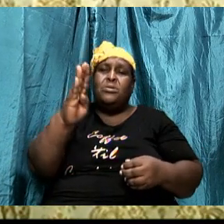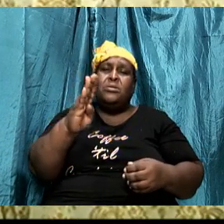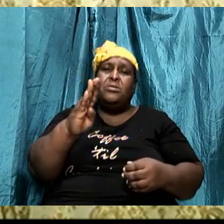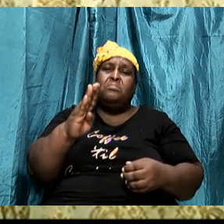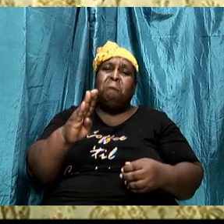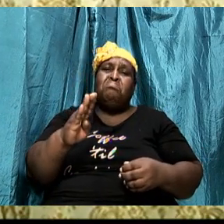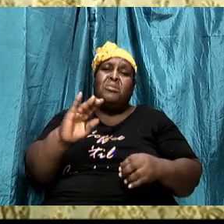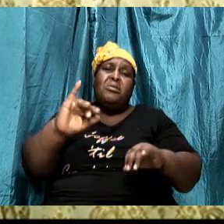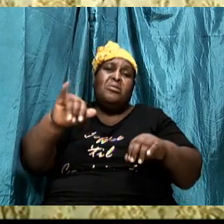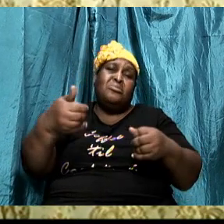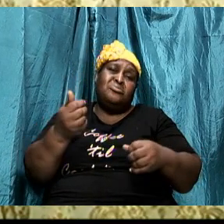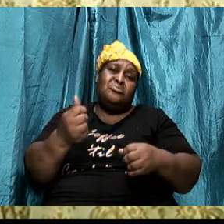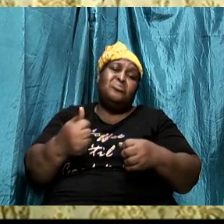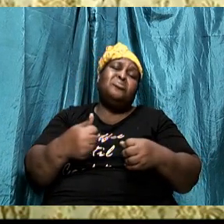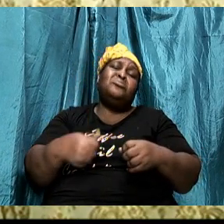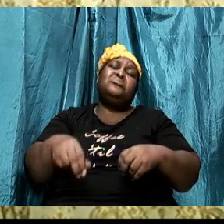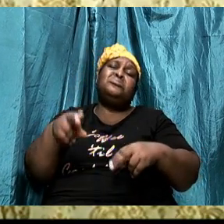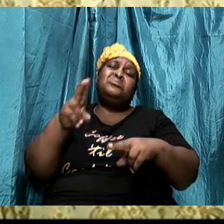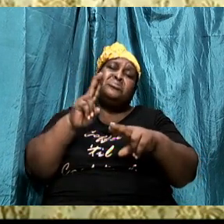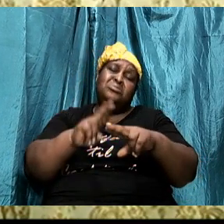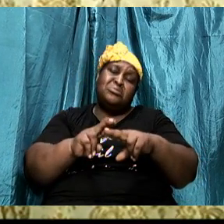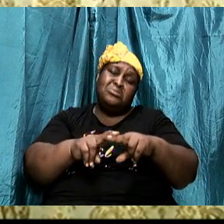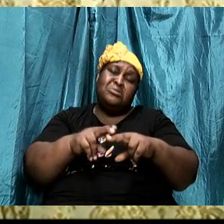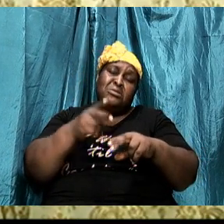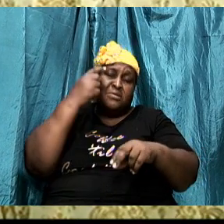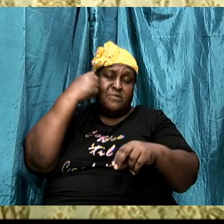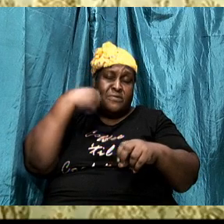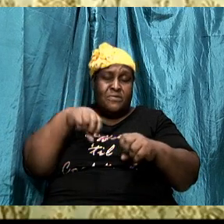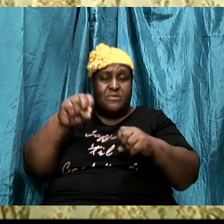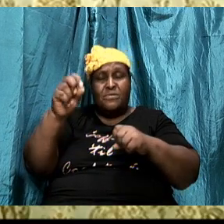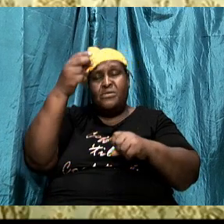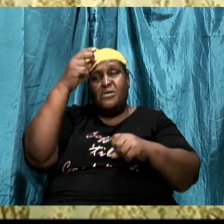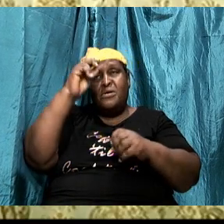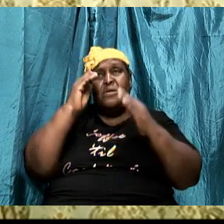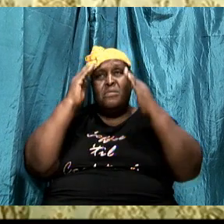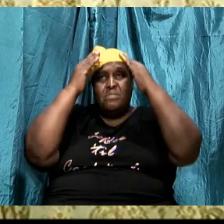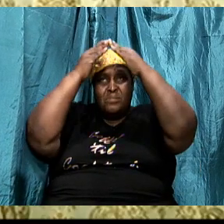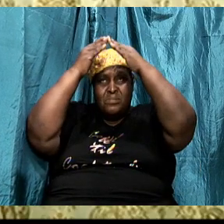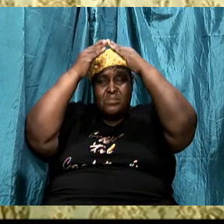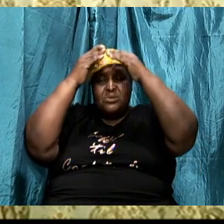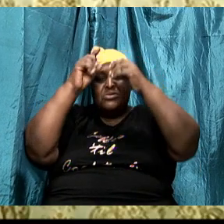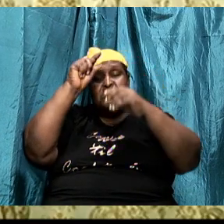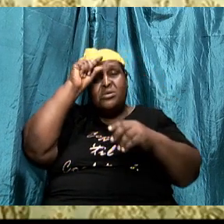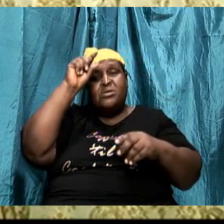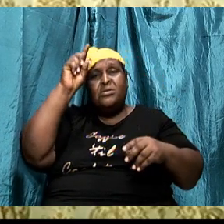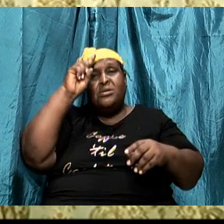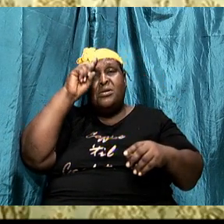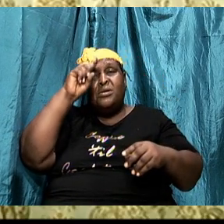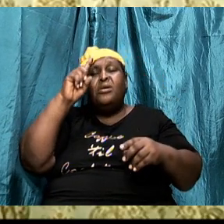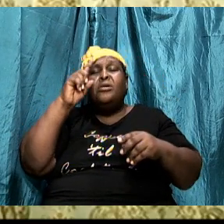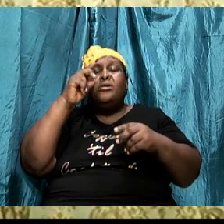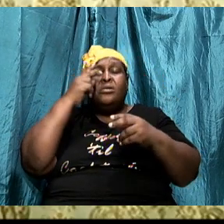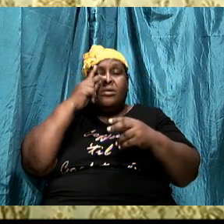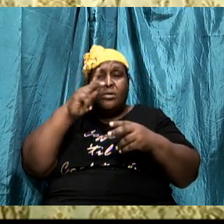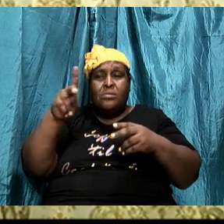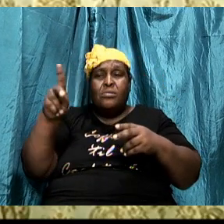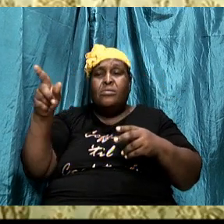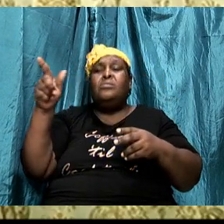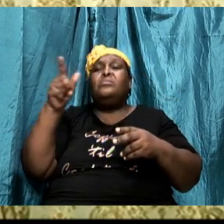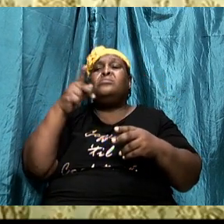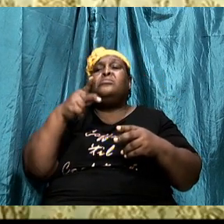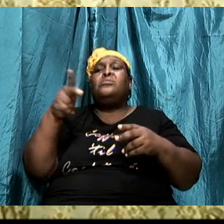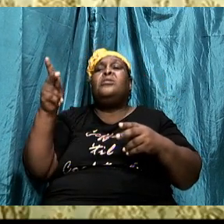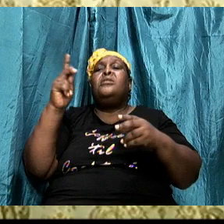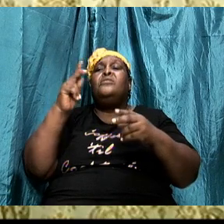and, you know, we just want to look at the Word of God and, you know, just allow the Lord to have his own